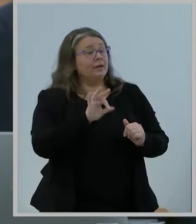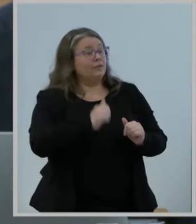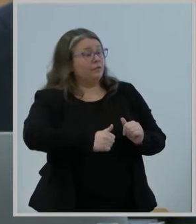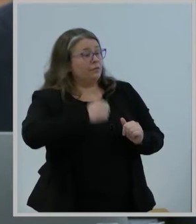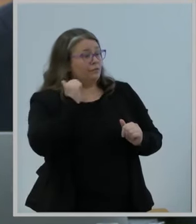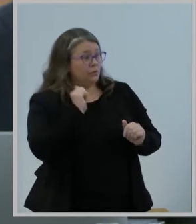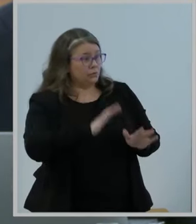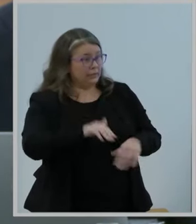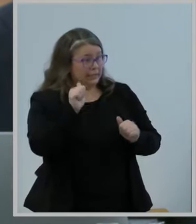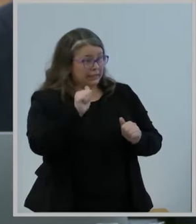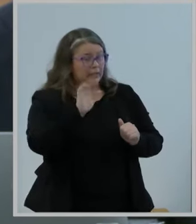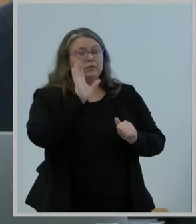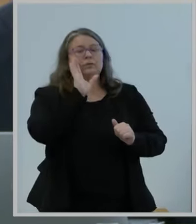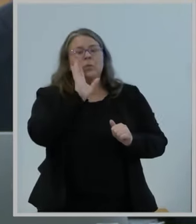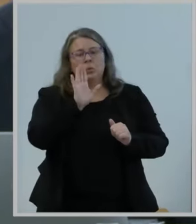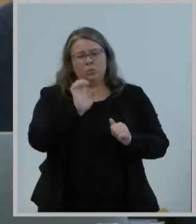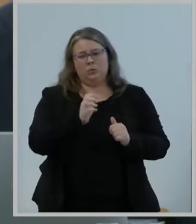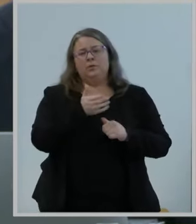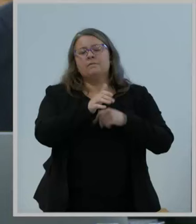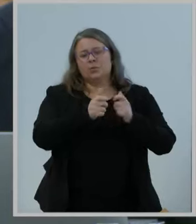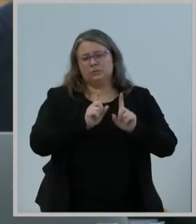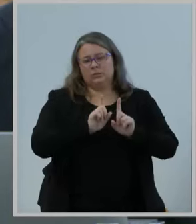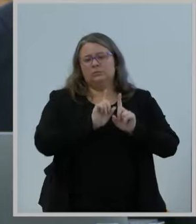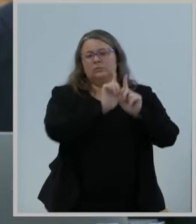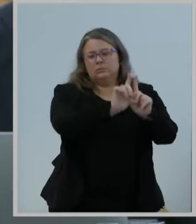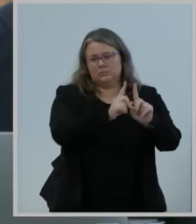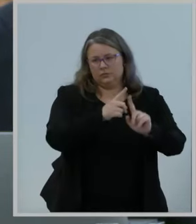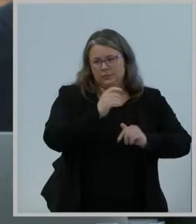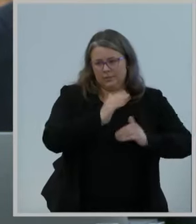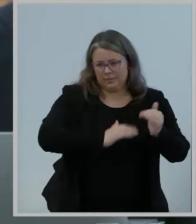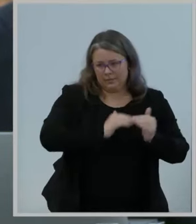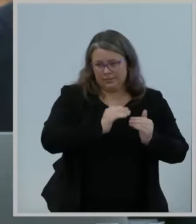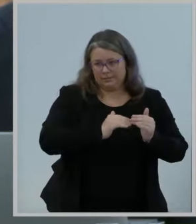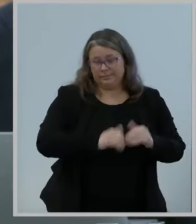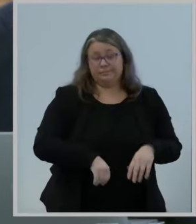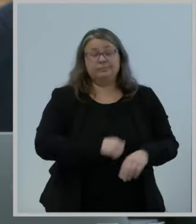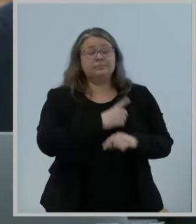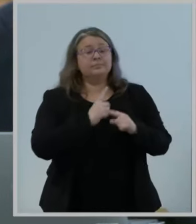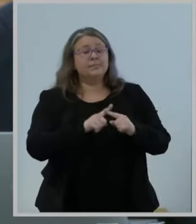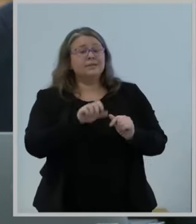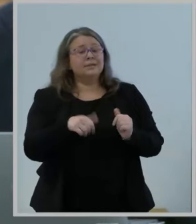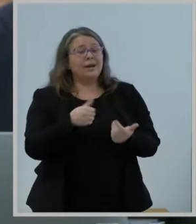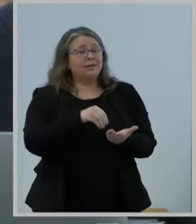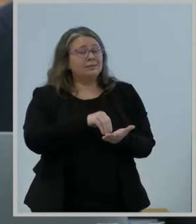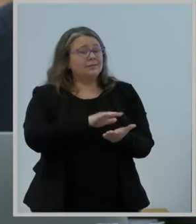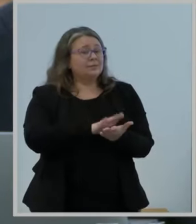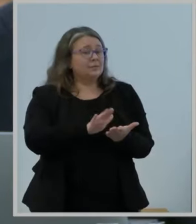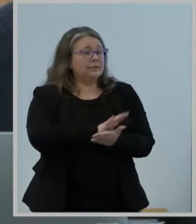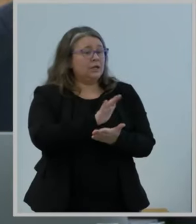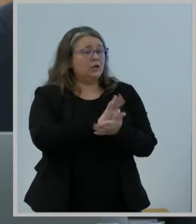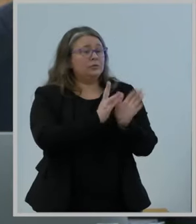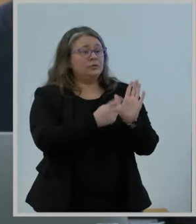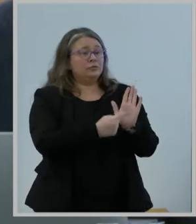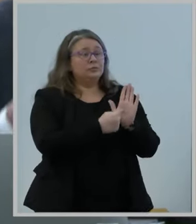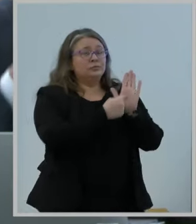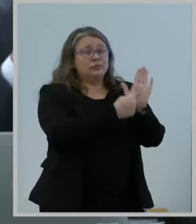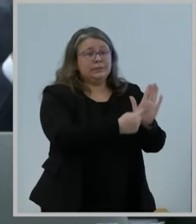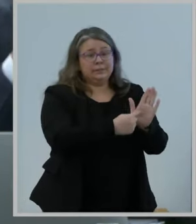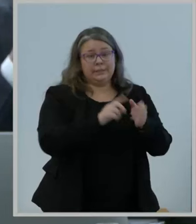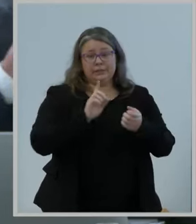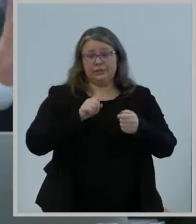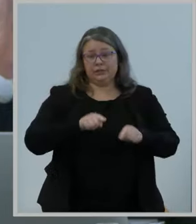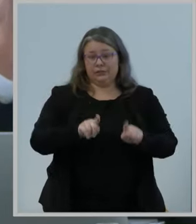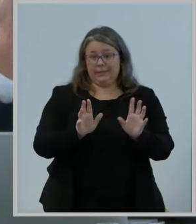Additionally, documents presented to the Chairwoman, Commissioners, or staff during the meeting will not become part of the